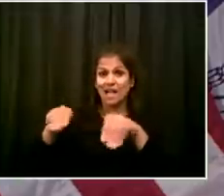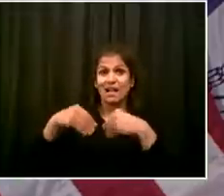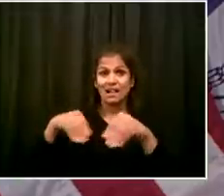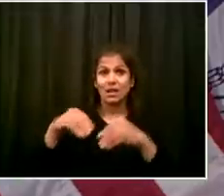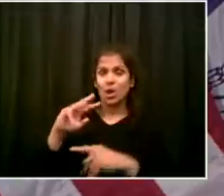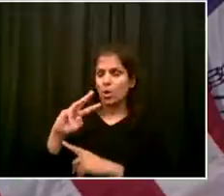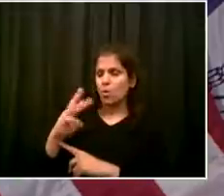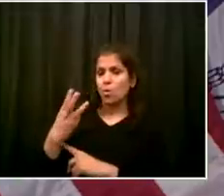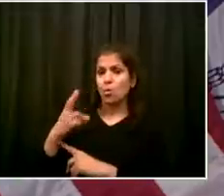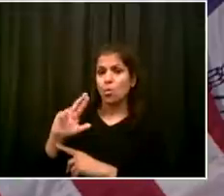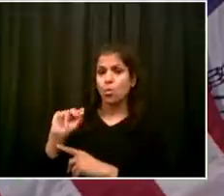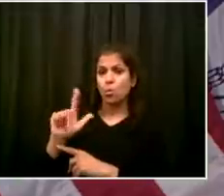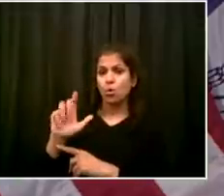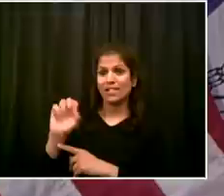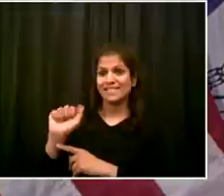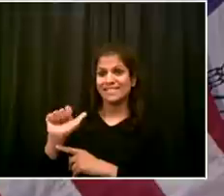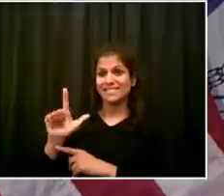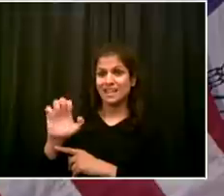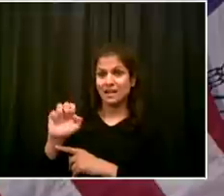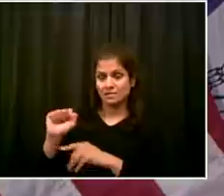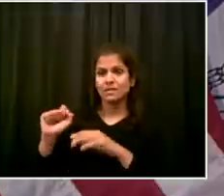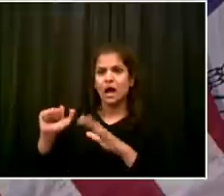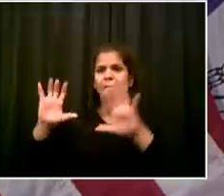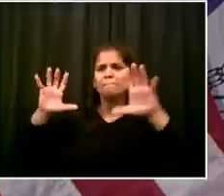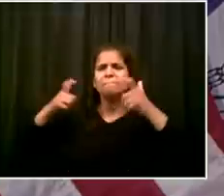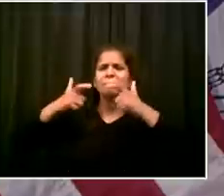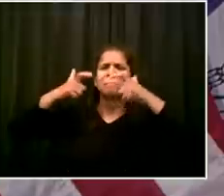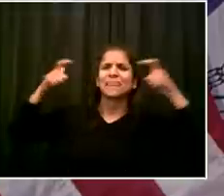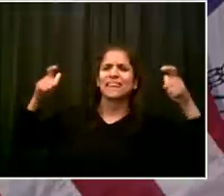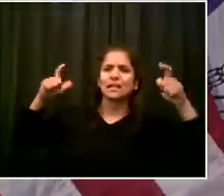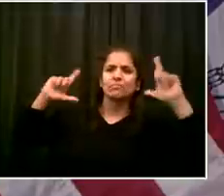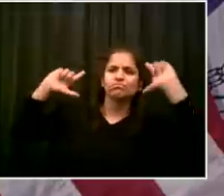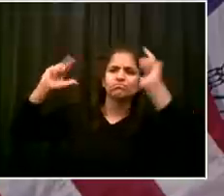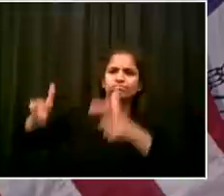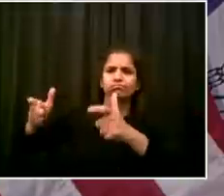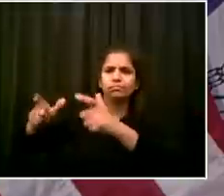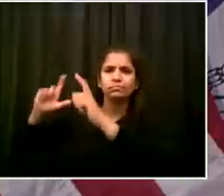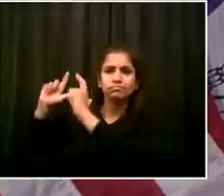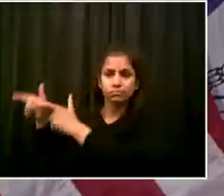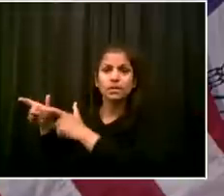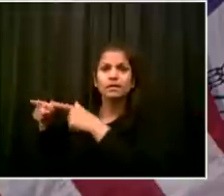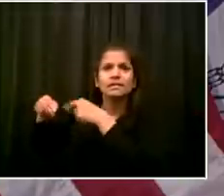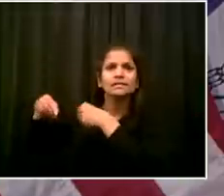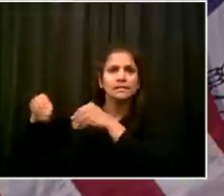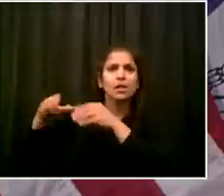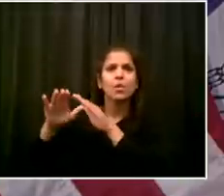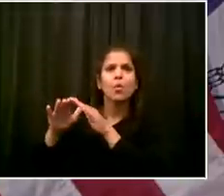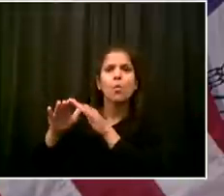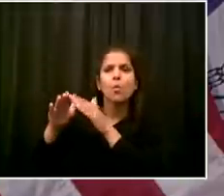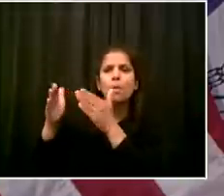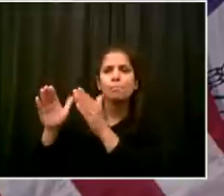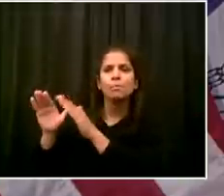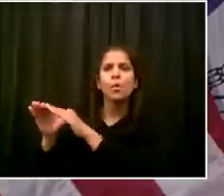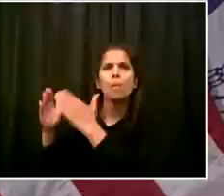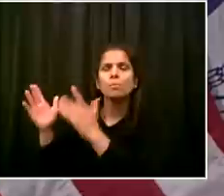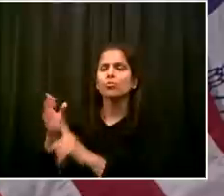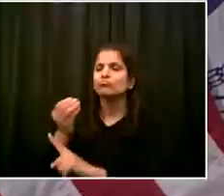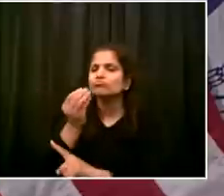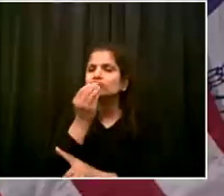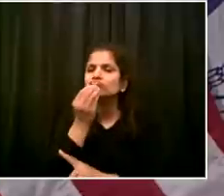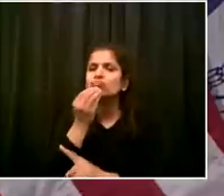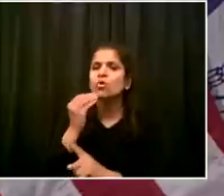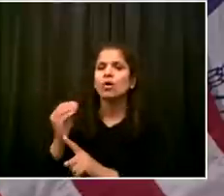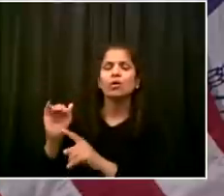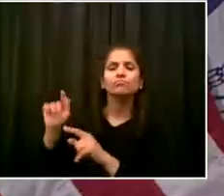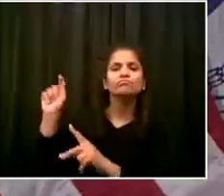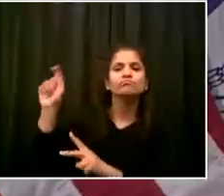state is applying. Again, we have to talk through the state if there's any particular features of the approach